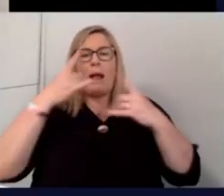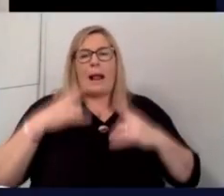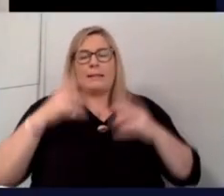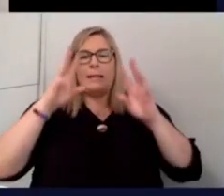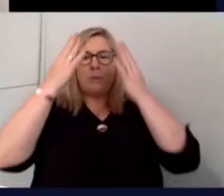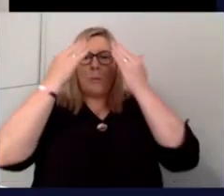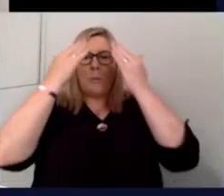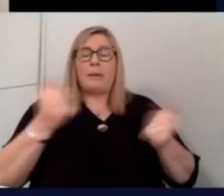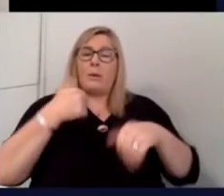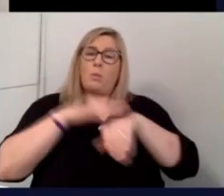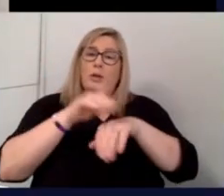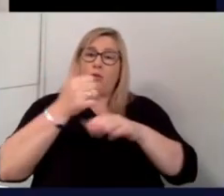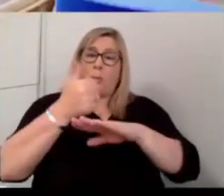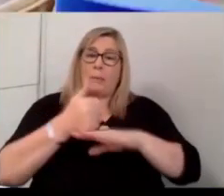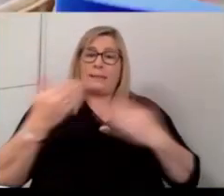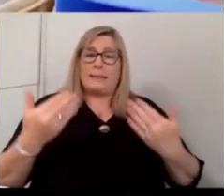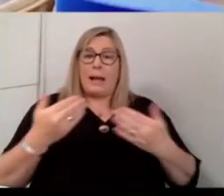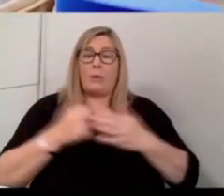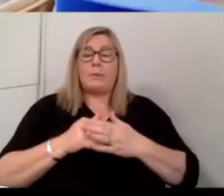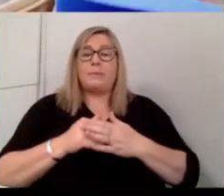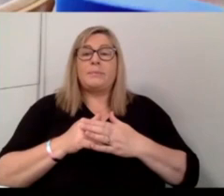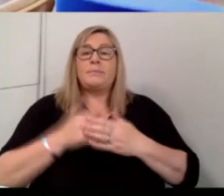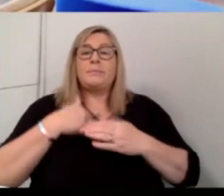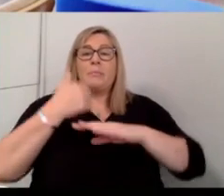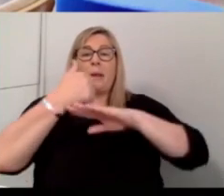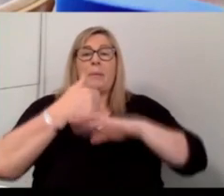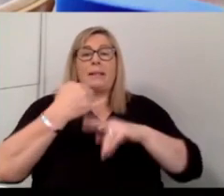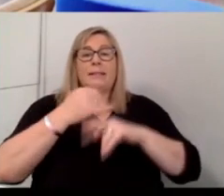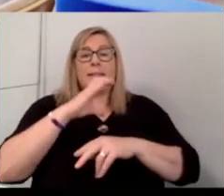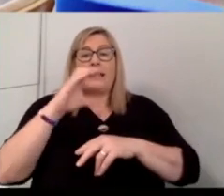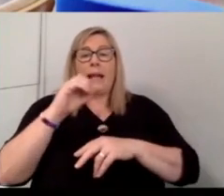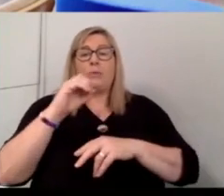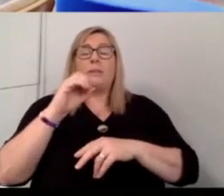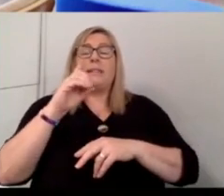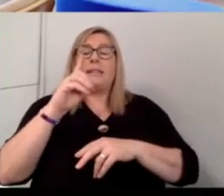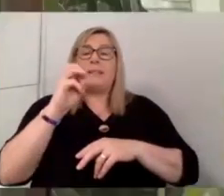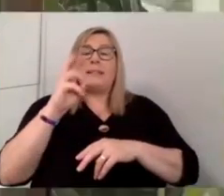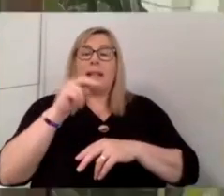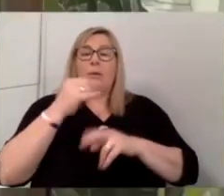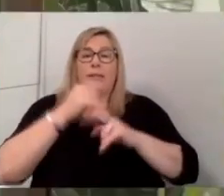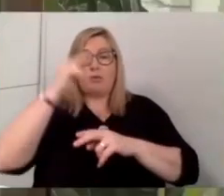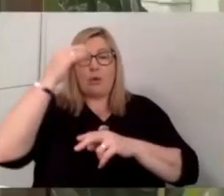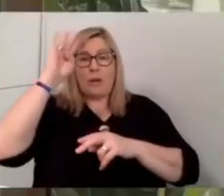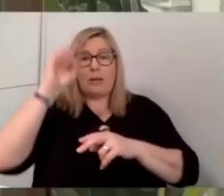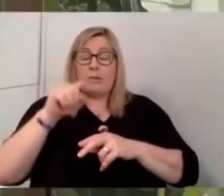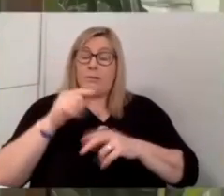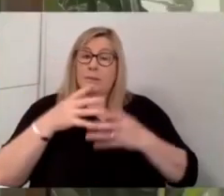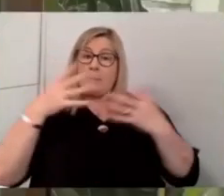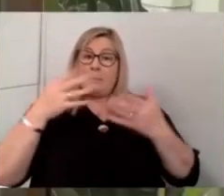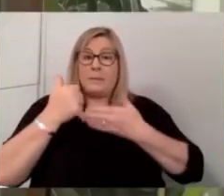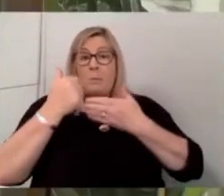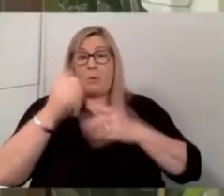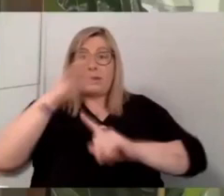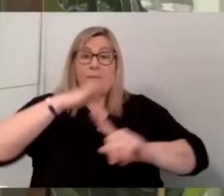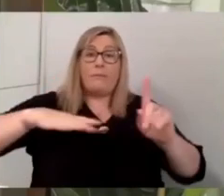are you based these days? So I'm based in County Down in Northern Ireland. And has that been a supportive environment